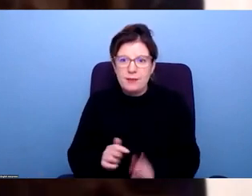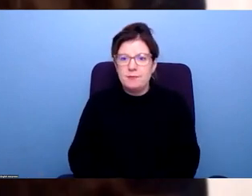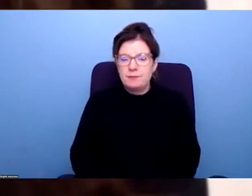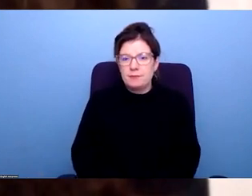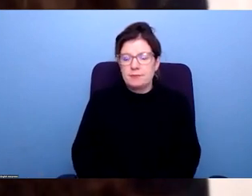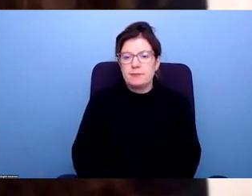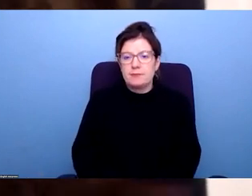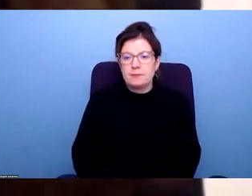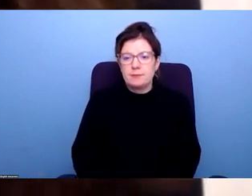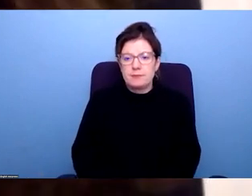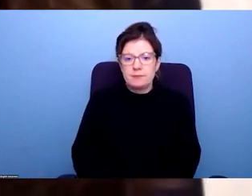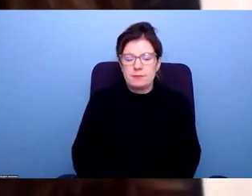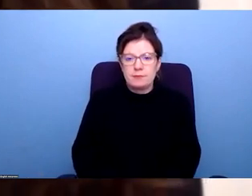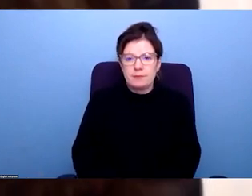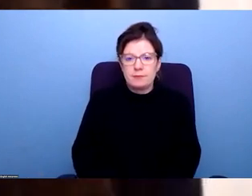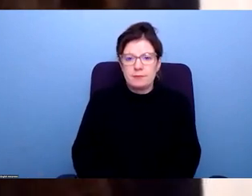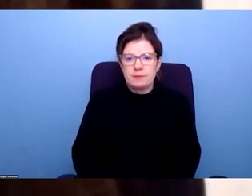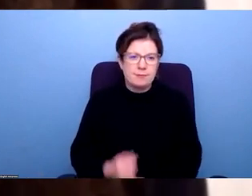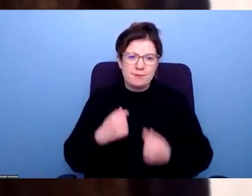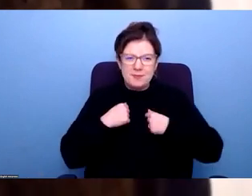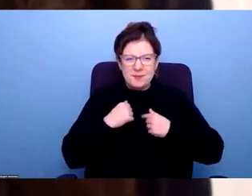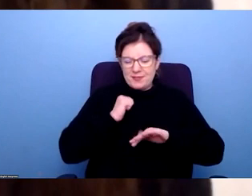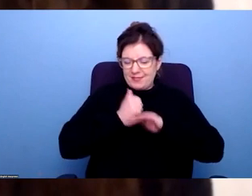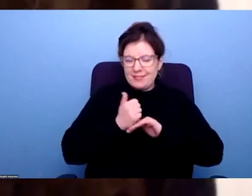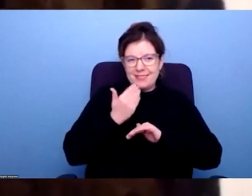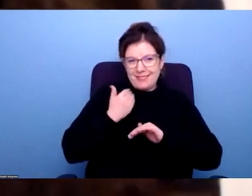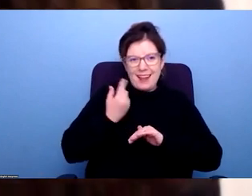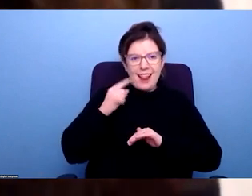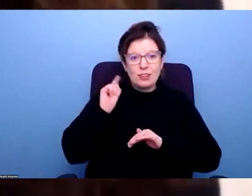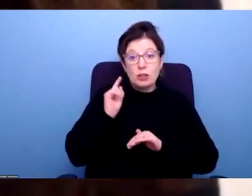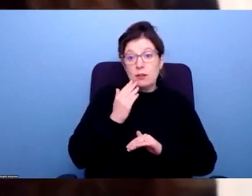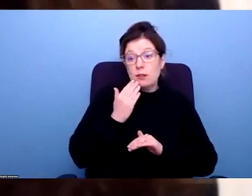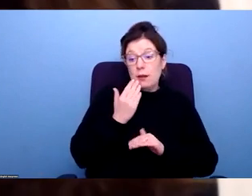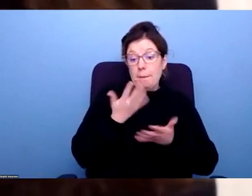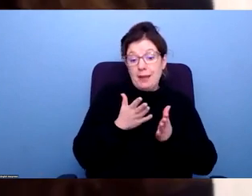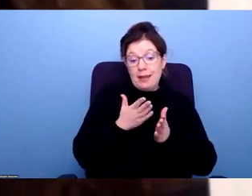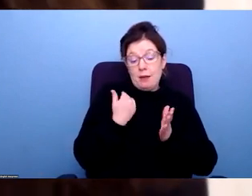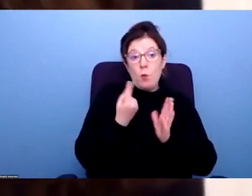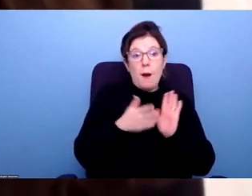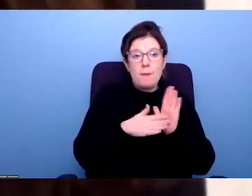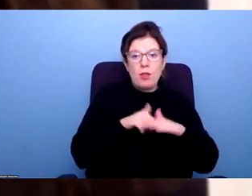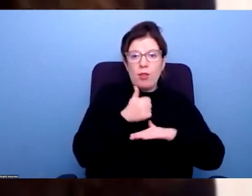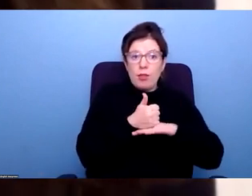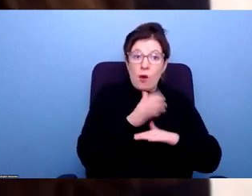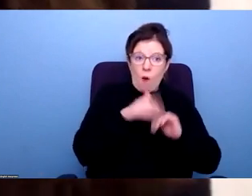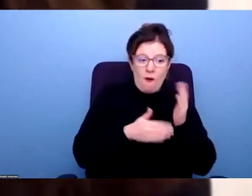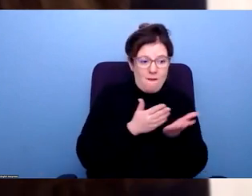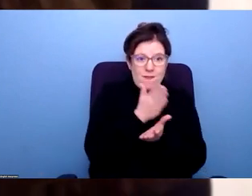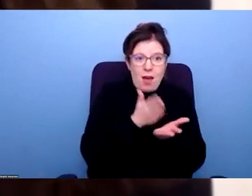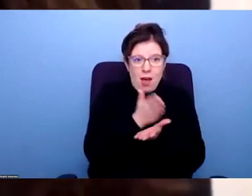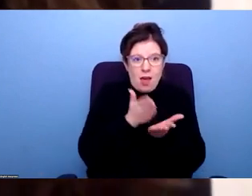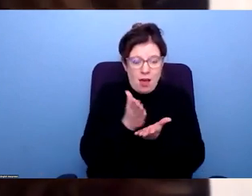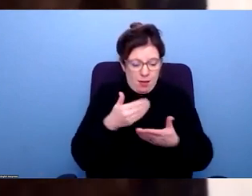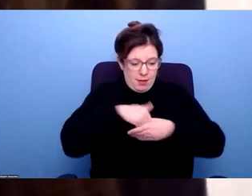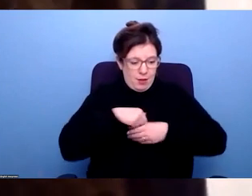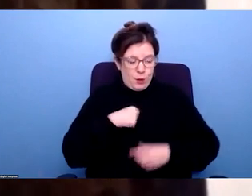that is something that we've sort of we're still quite new, but we recently have an event about a month ago, sort of looking at intersectionality and having this